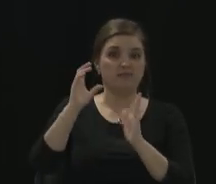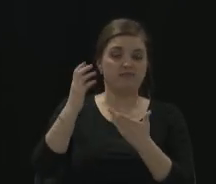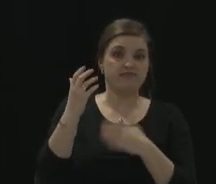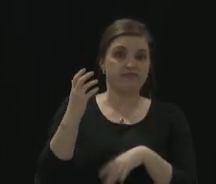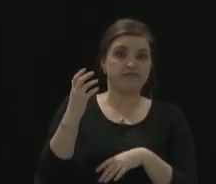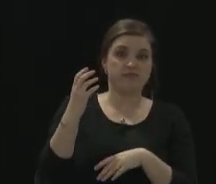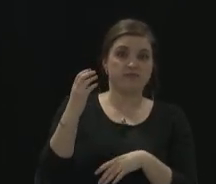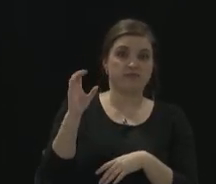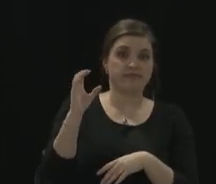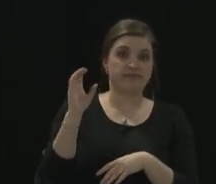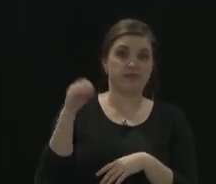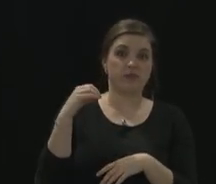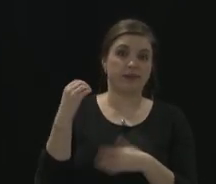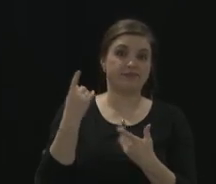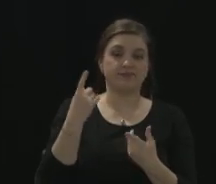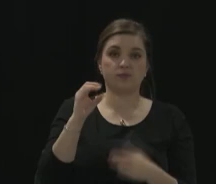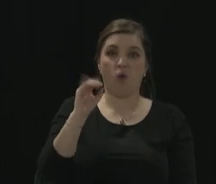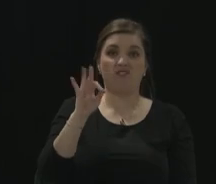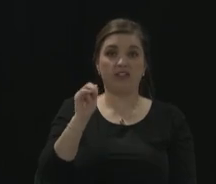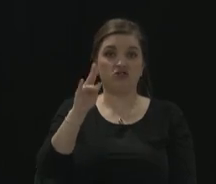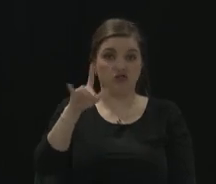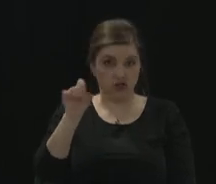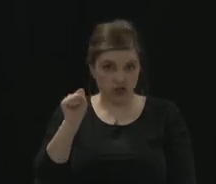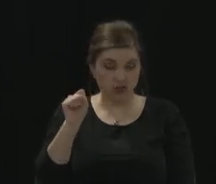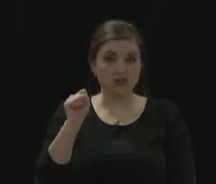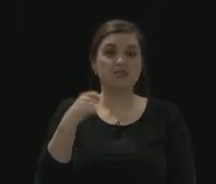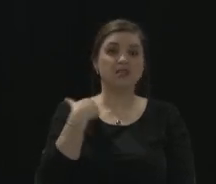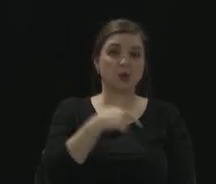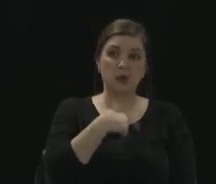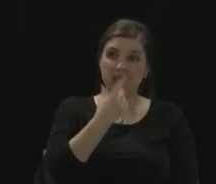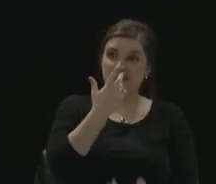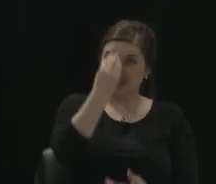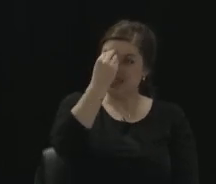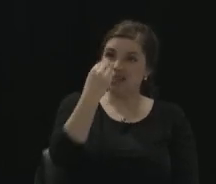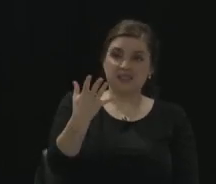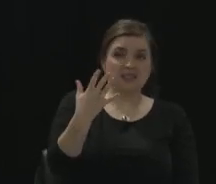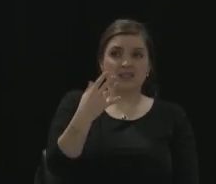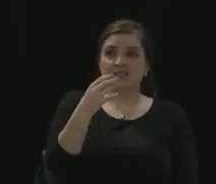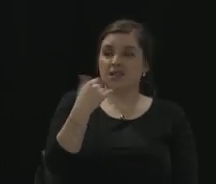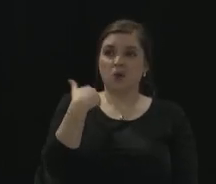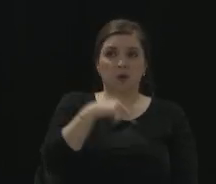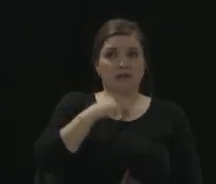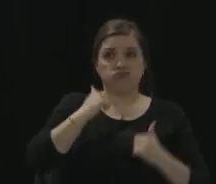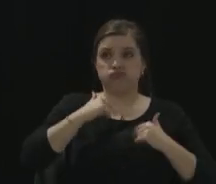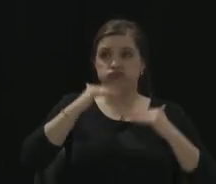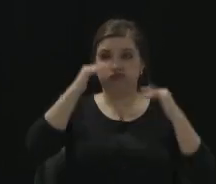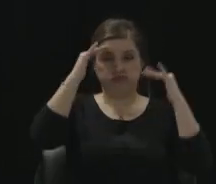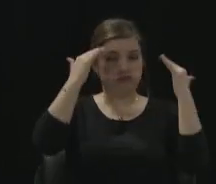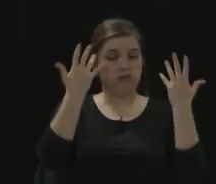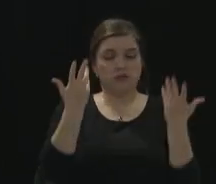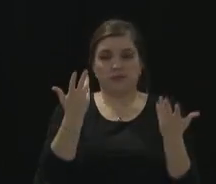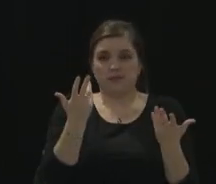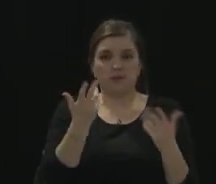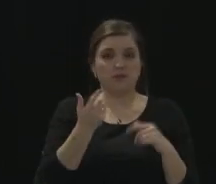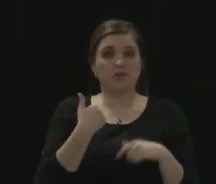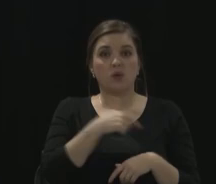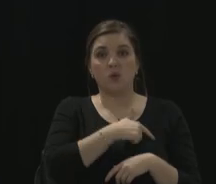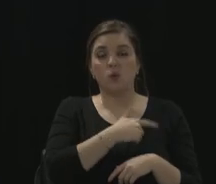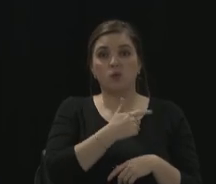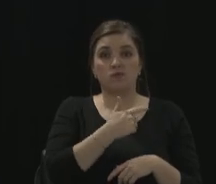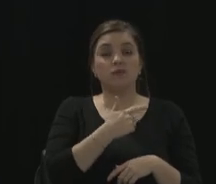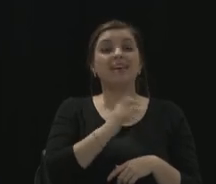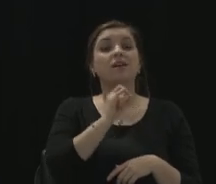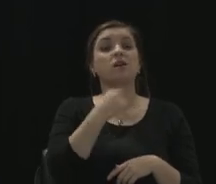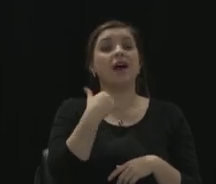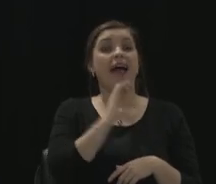did it. It was just getting to the point of that breaking issue and this not having the ballot people voting on Monday